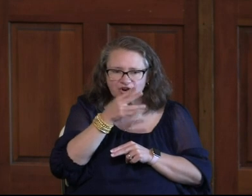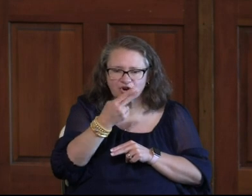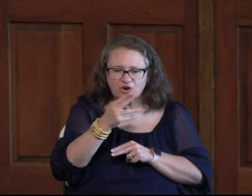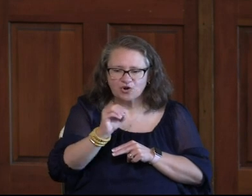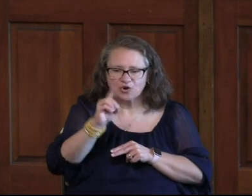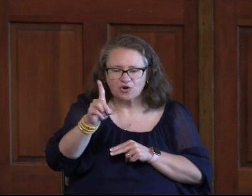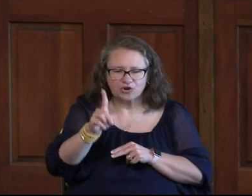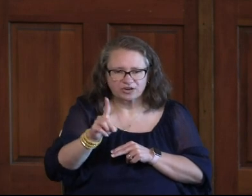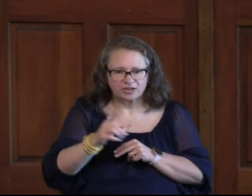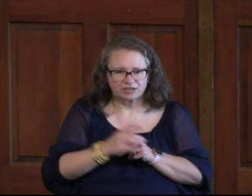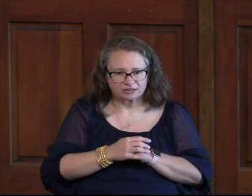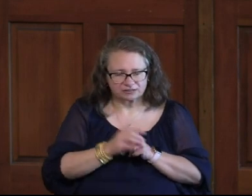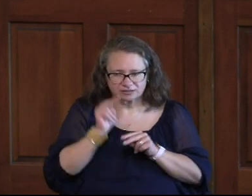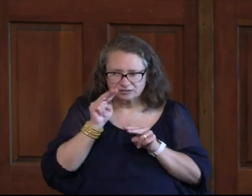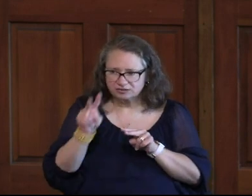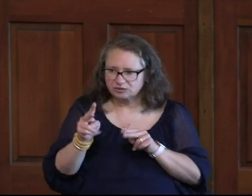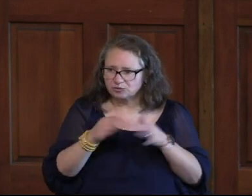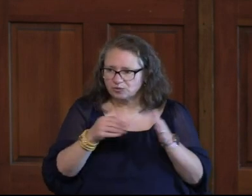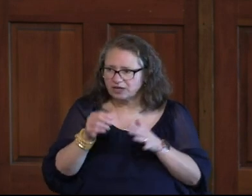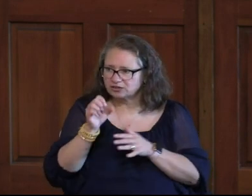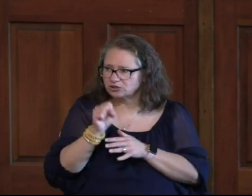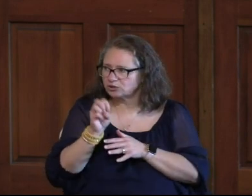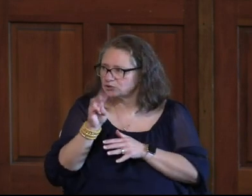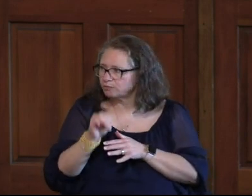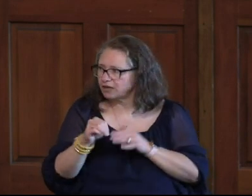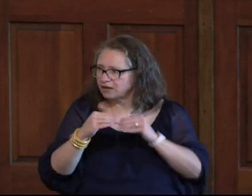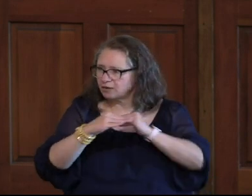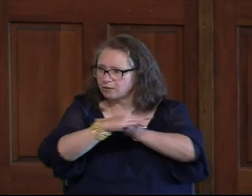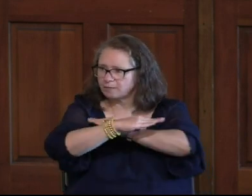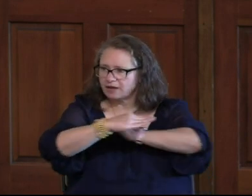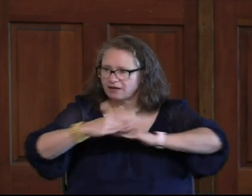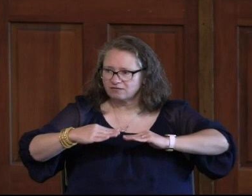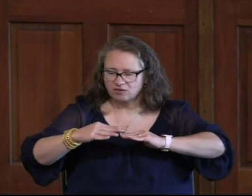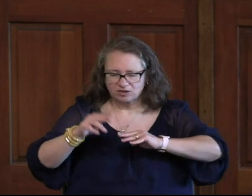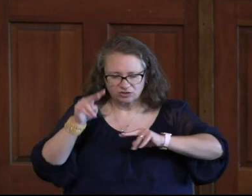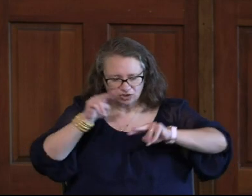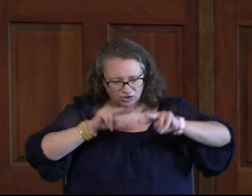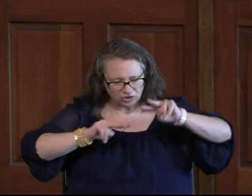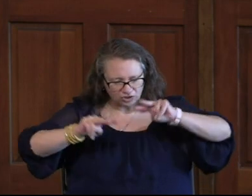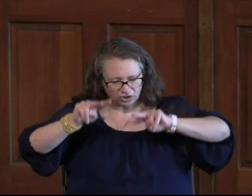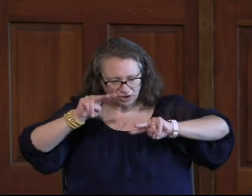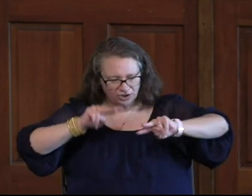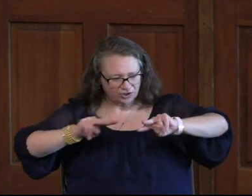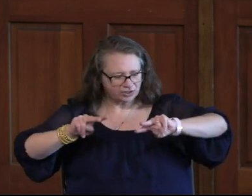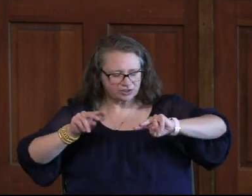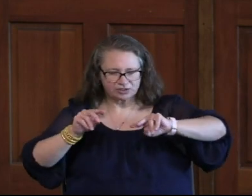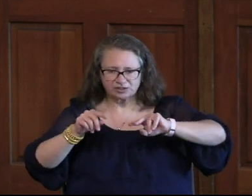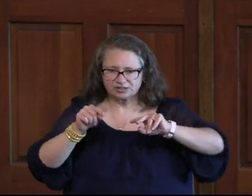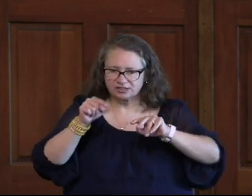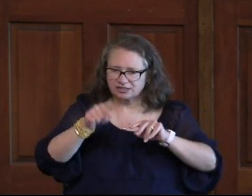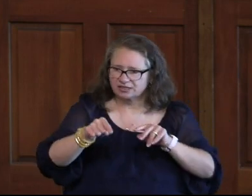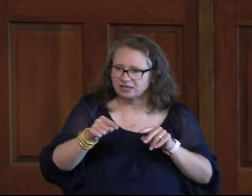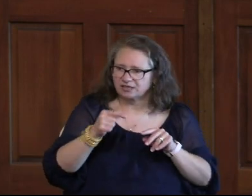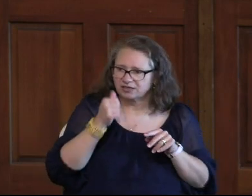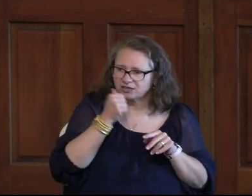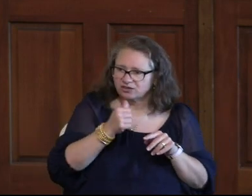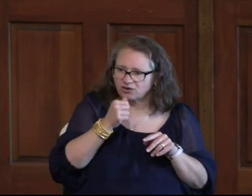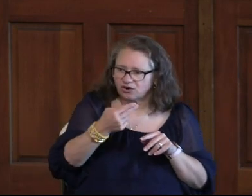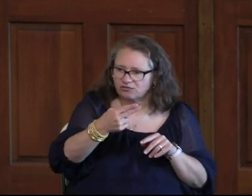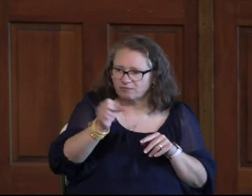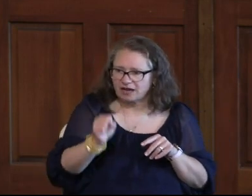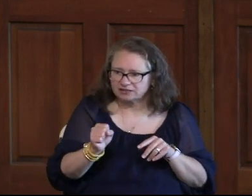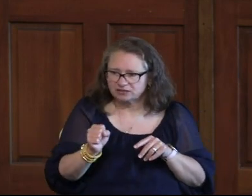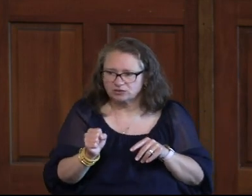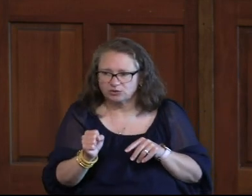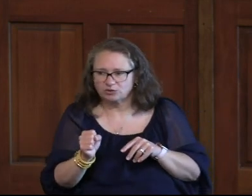You Get On Whatever Social Media Platform You Use And You Scroll Down And Lo And Behold Is That Girl From High